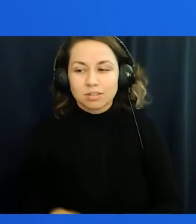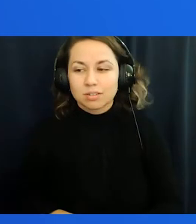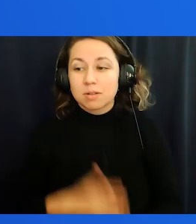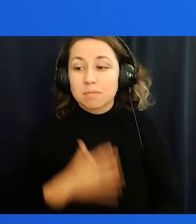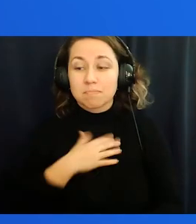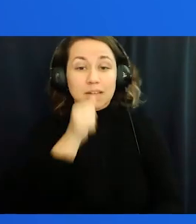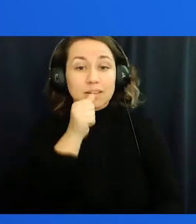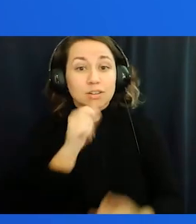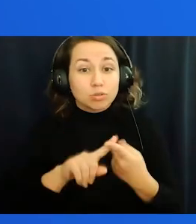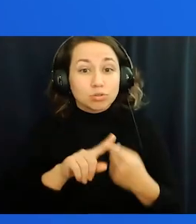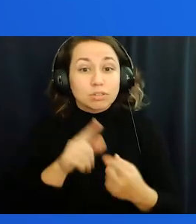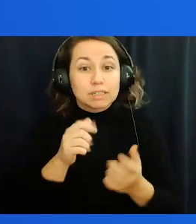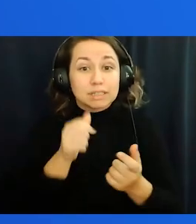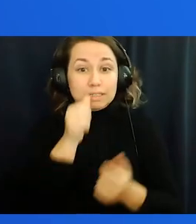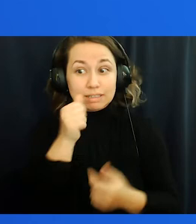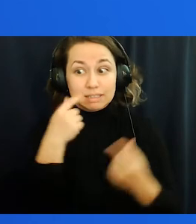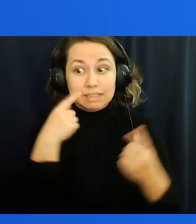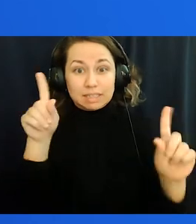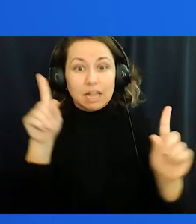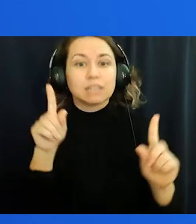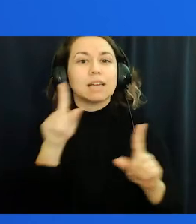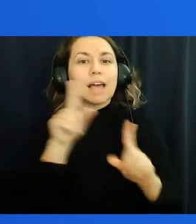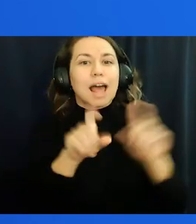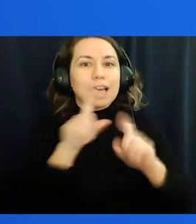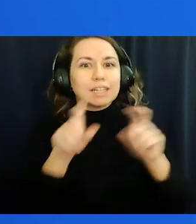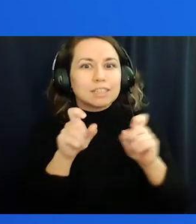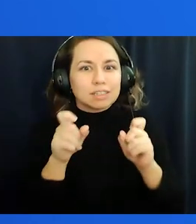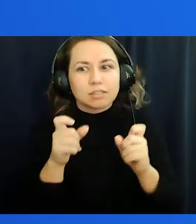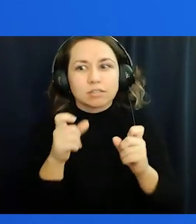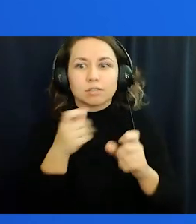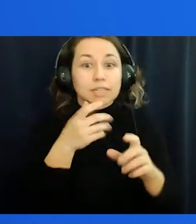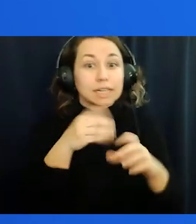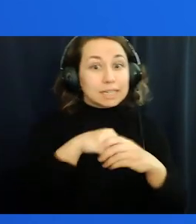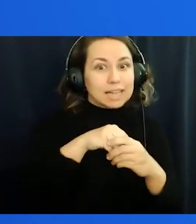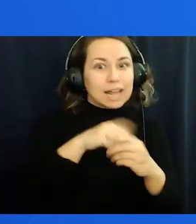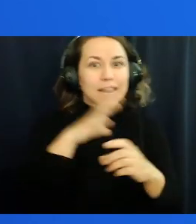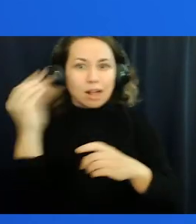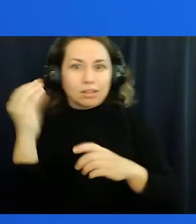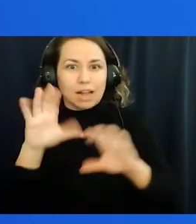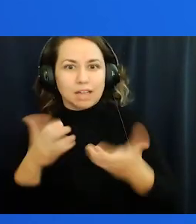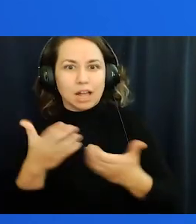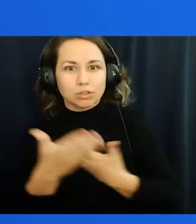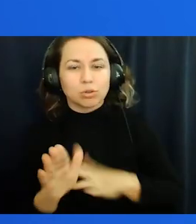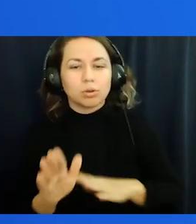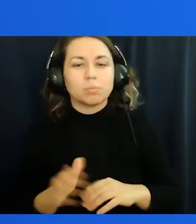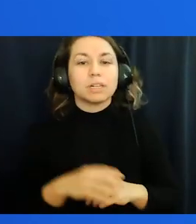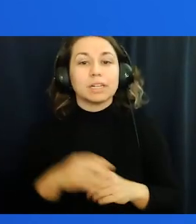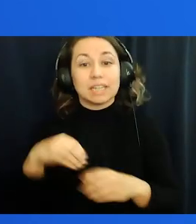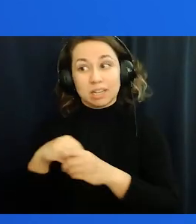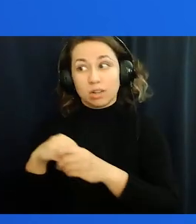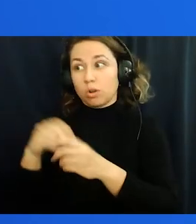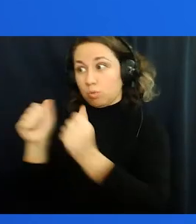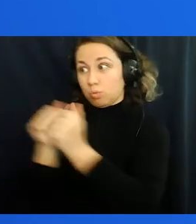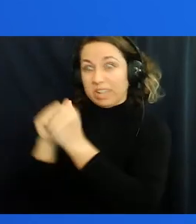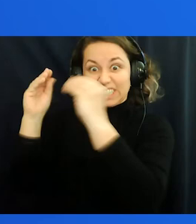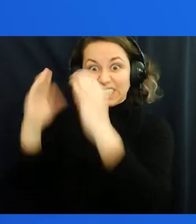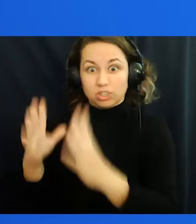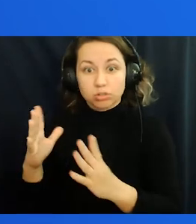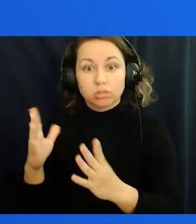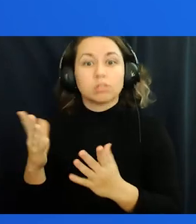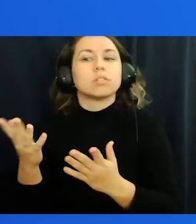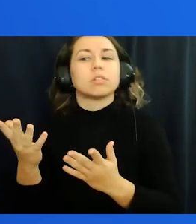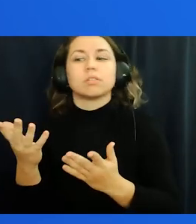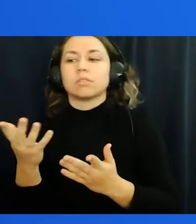My secret to success is always asking questions inside and outside of the classroom. It could be after school with the teacher or even searching